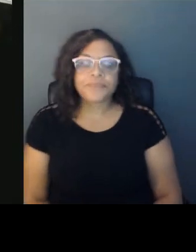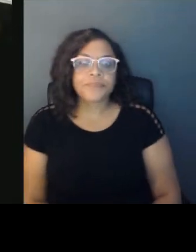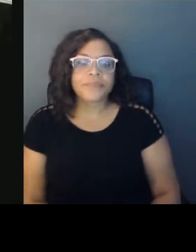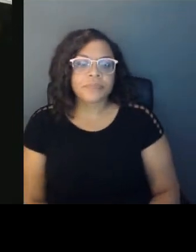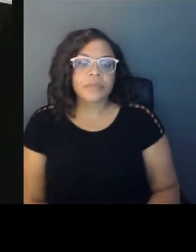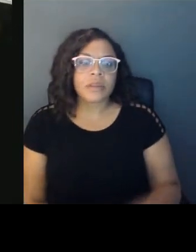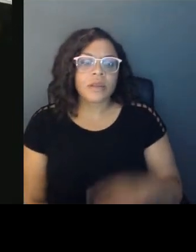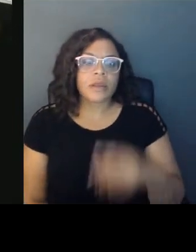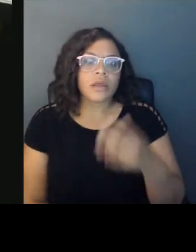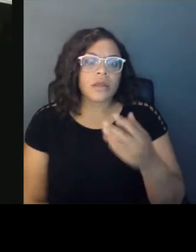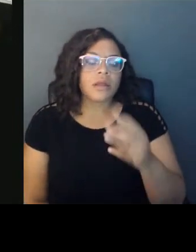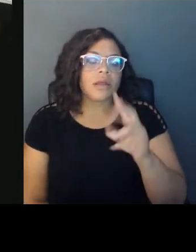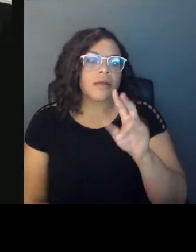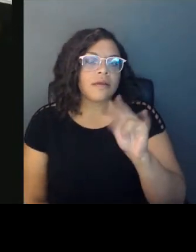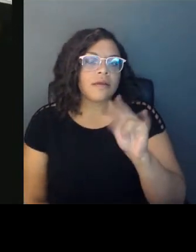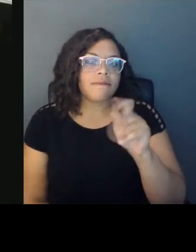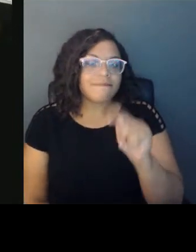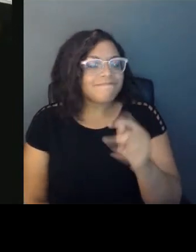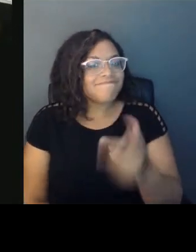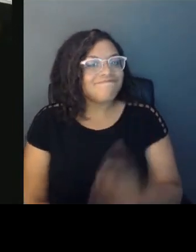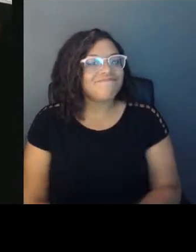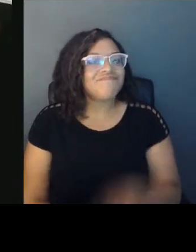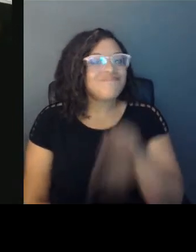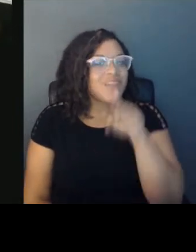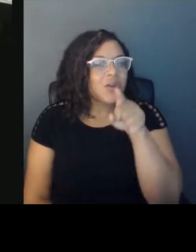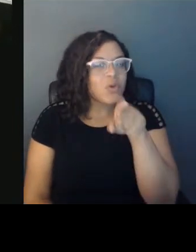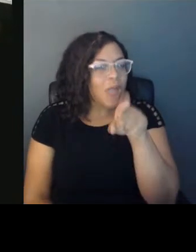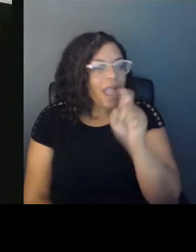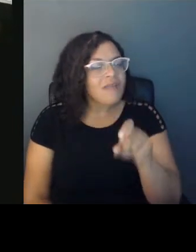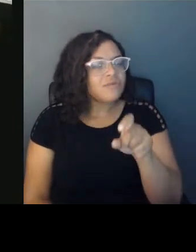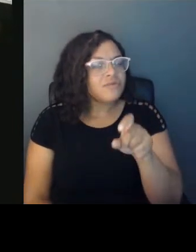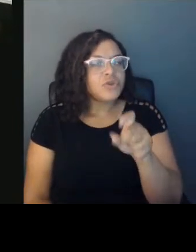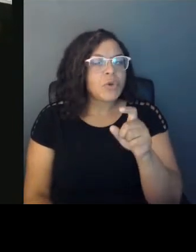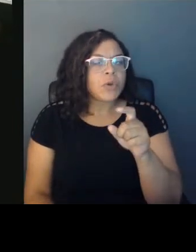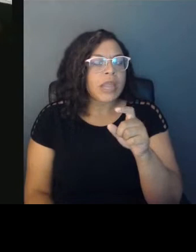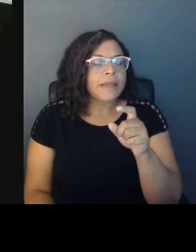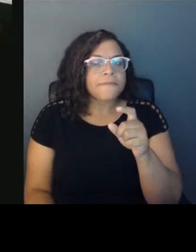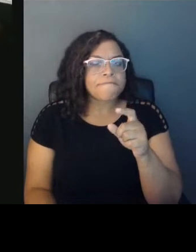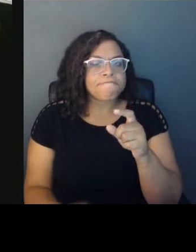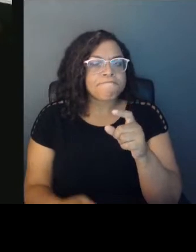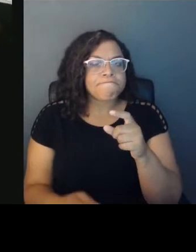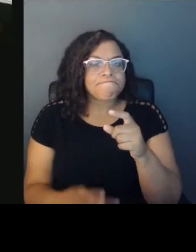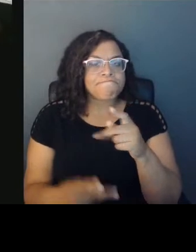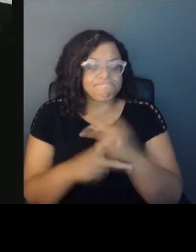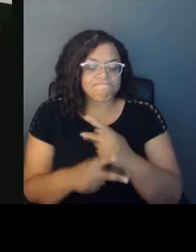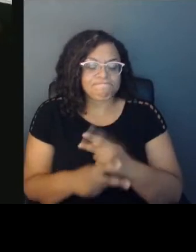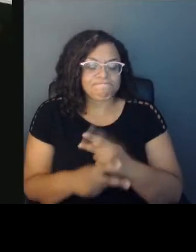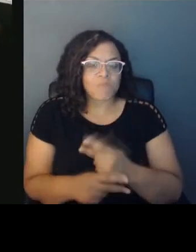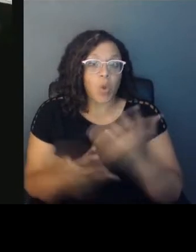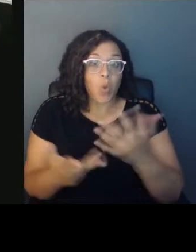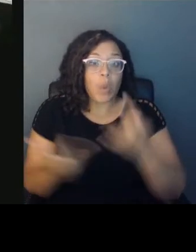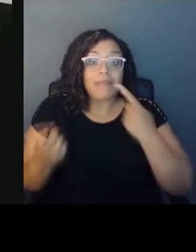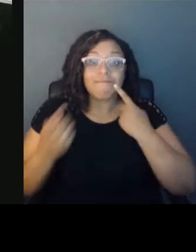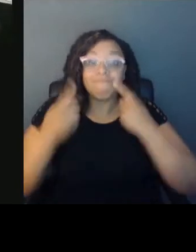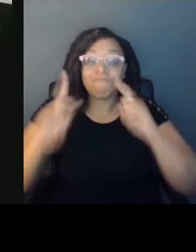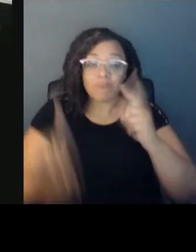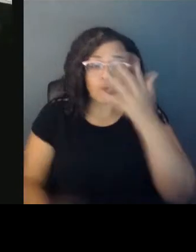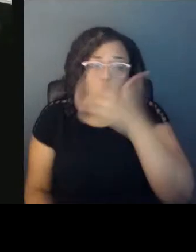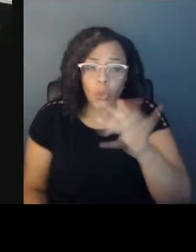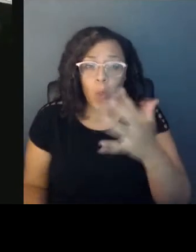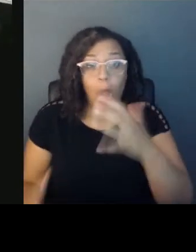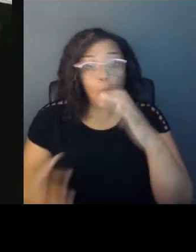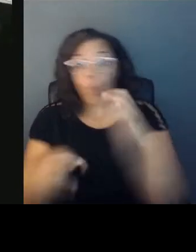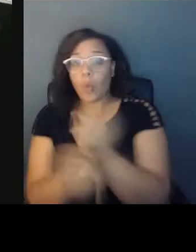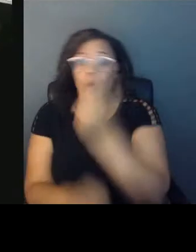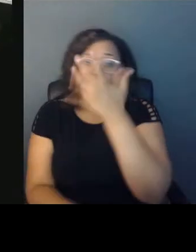you have to redefine what victory and what winning looks like. You have to find kind of